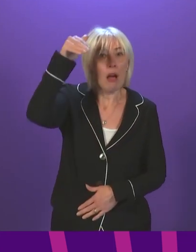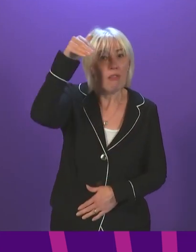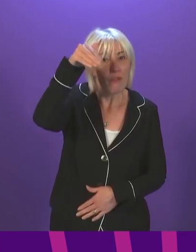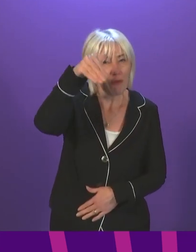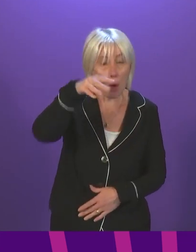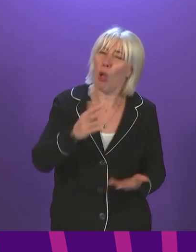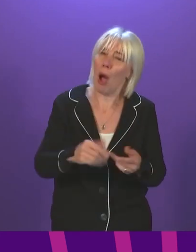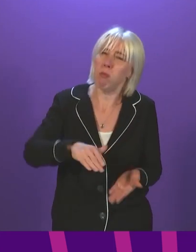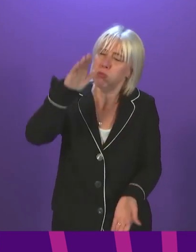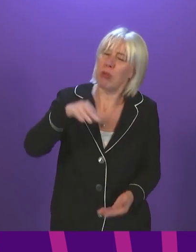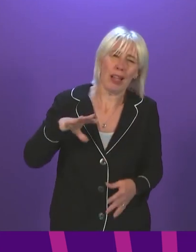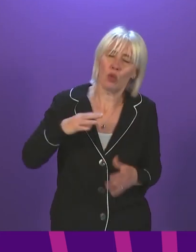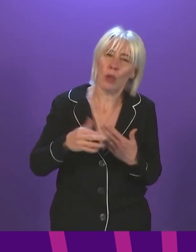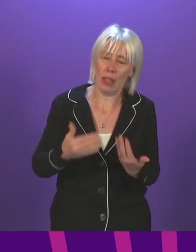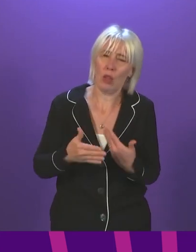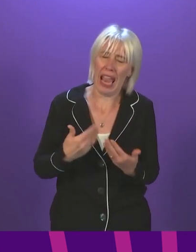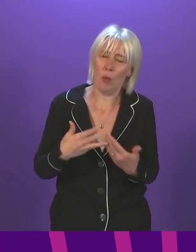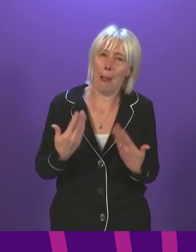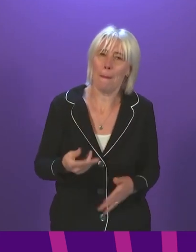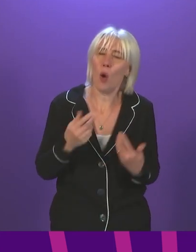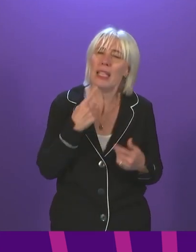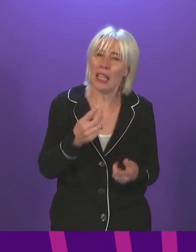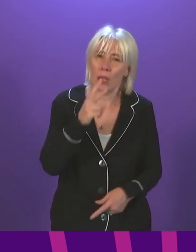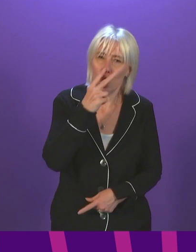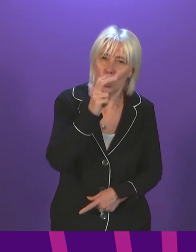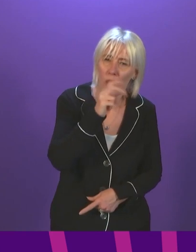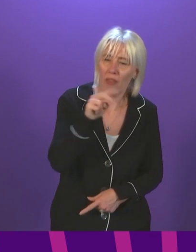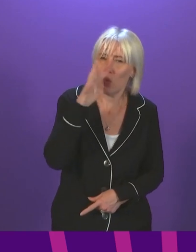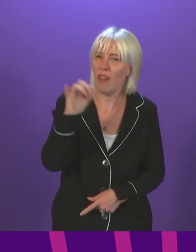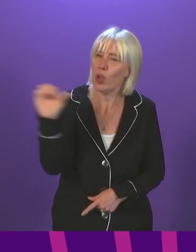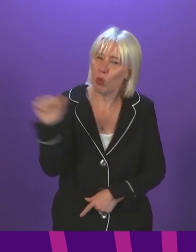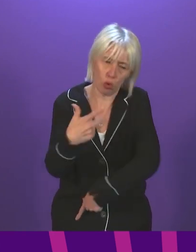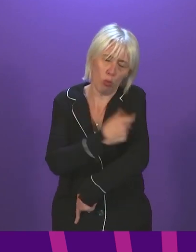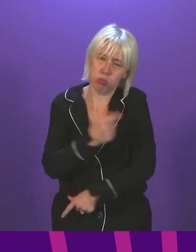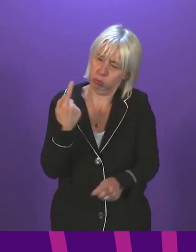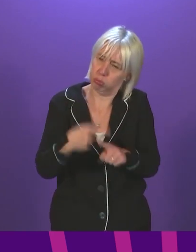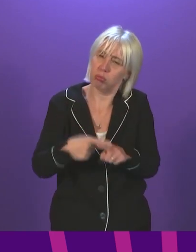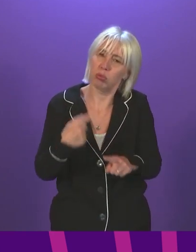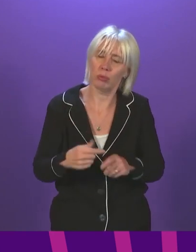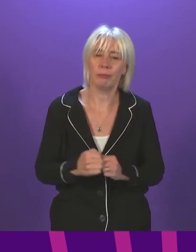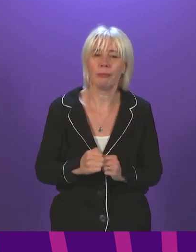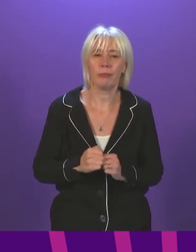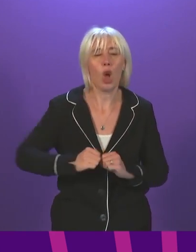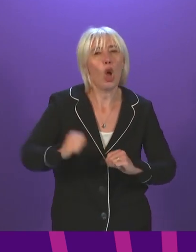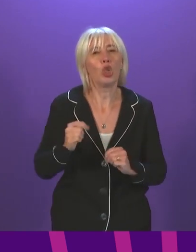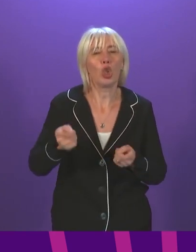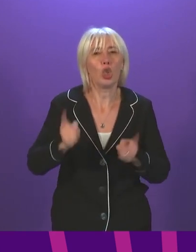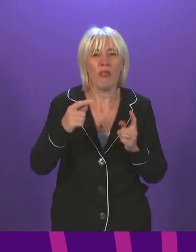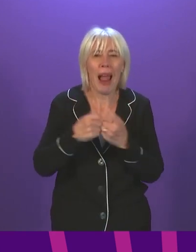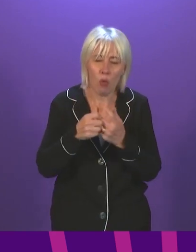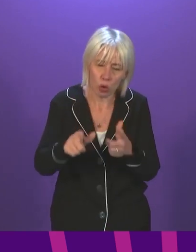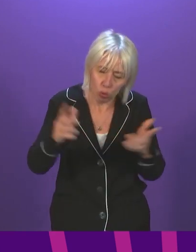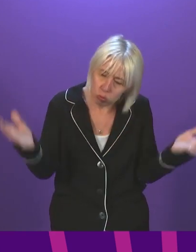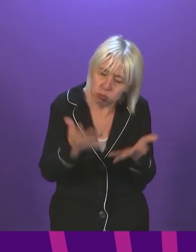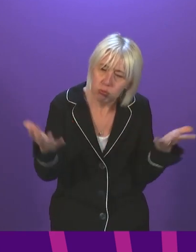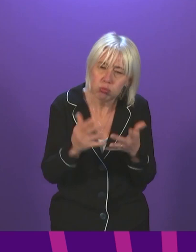too high, and it's vital that we vaccinate 12 to 15-year-olds as quickly as possible. What action will the Scottish Government take to encourage take-up of the